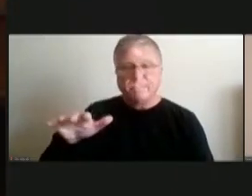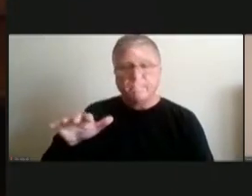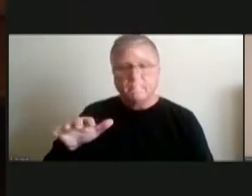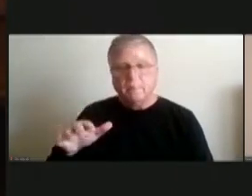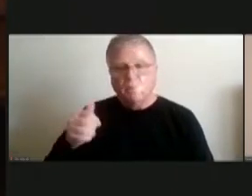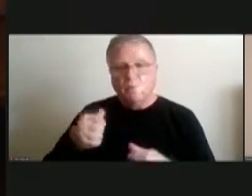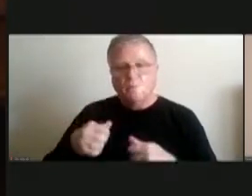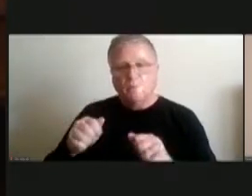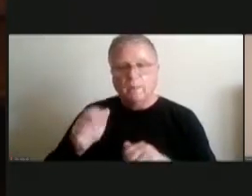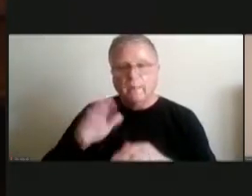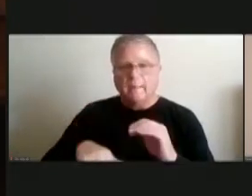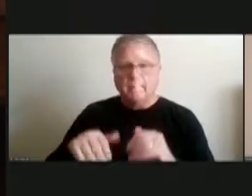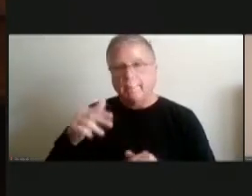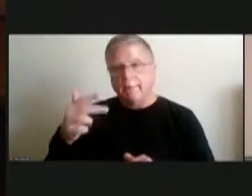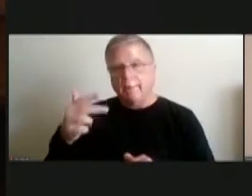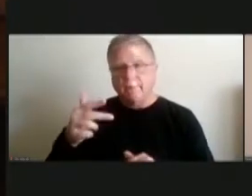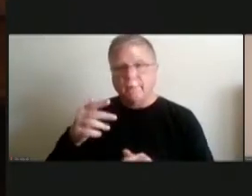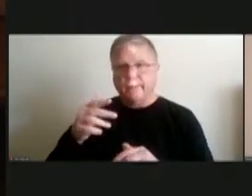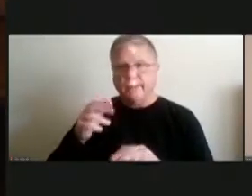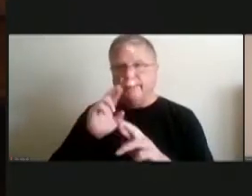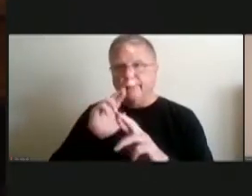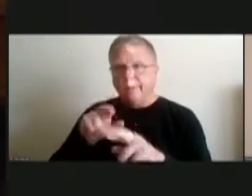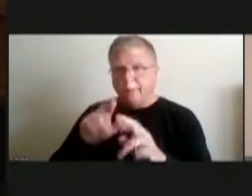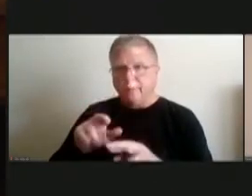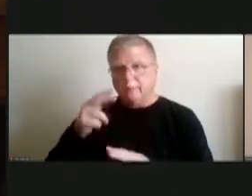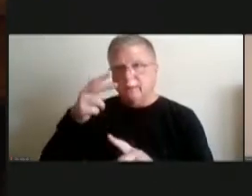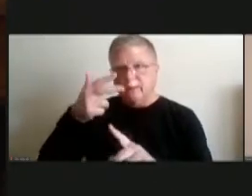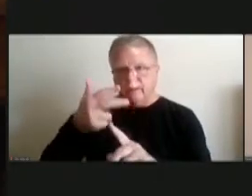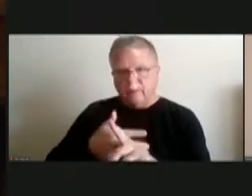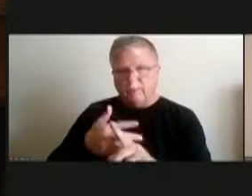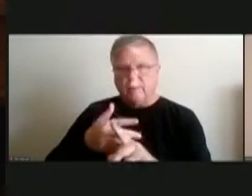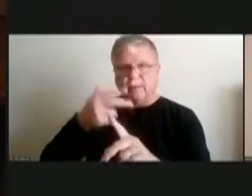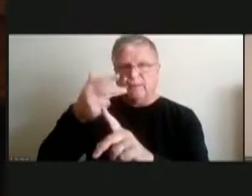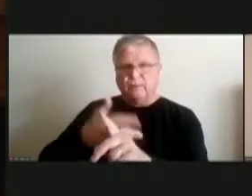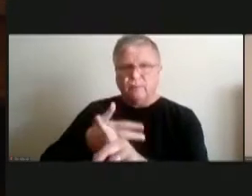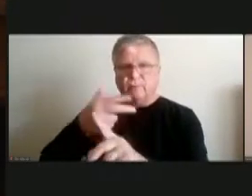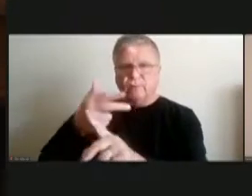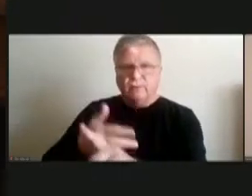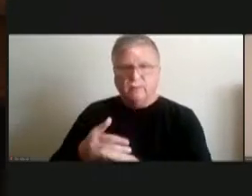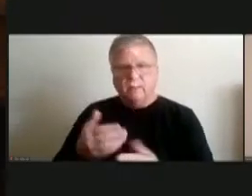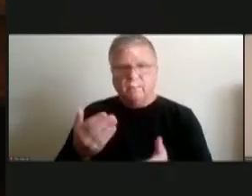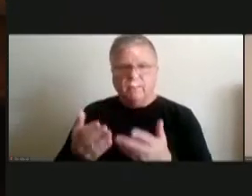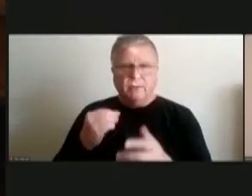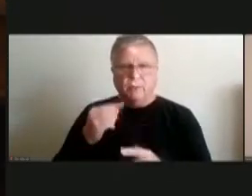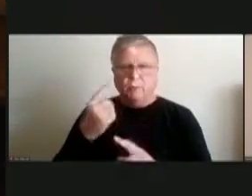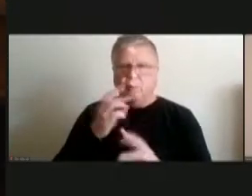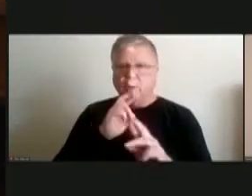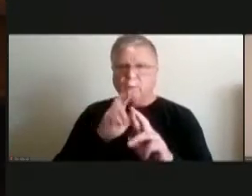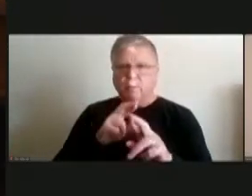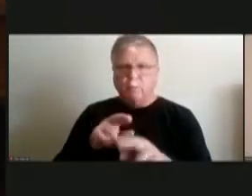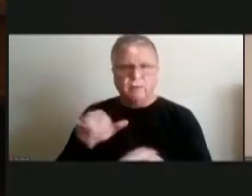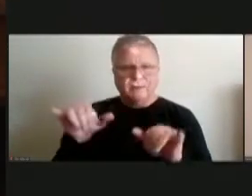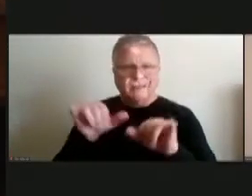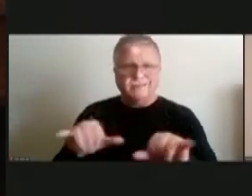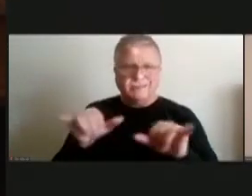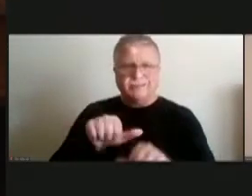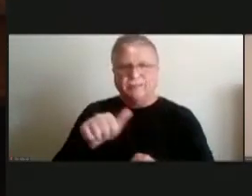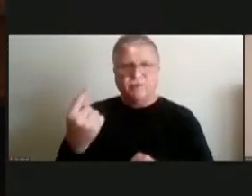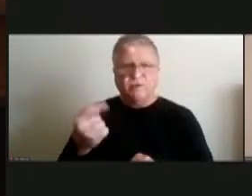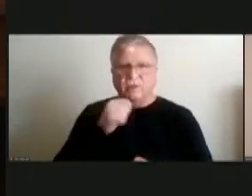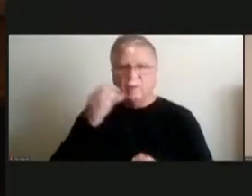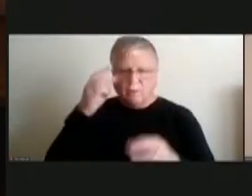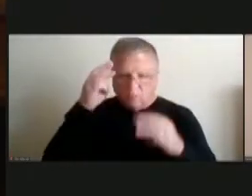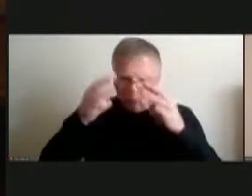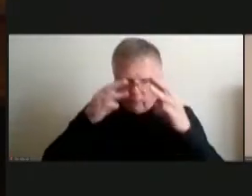than three reports in a three-month period we can do you know one report like everybody else this way i only have to worry about three rather than